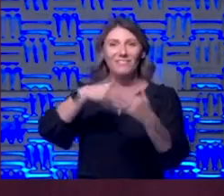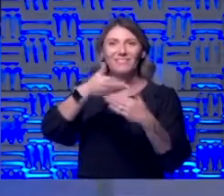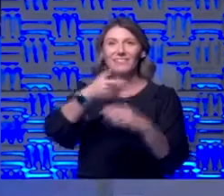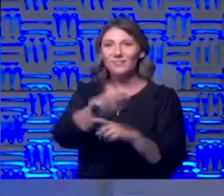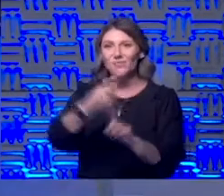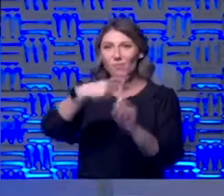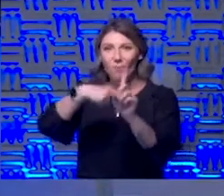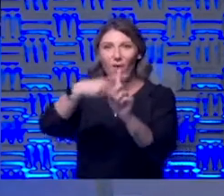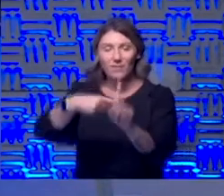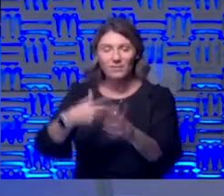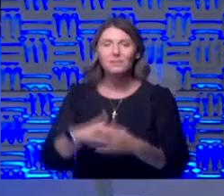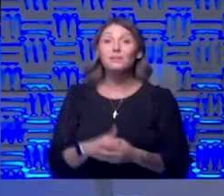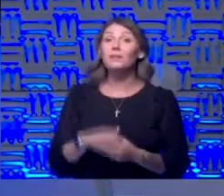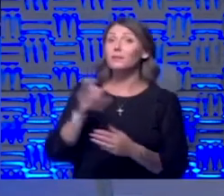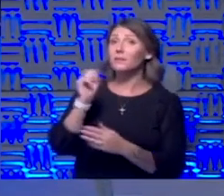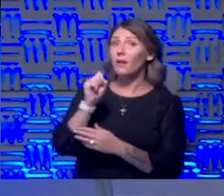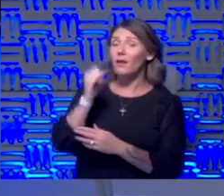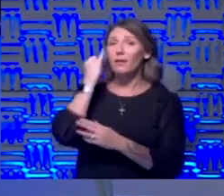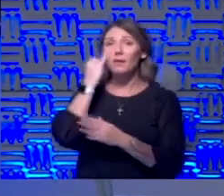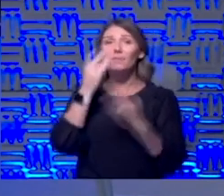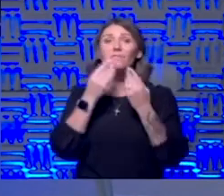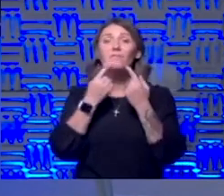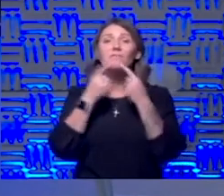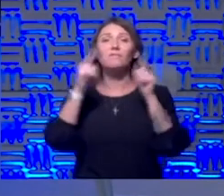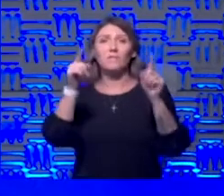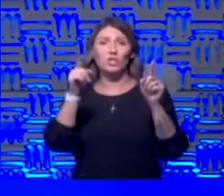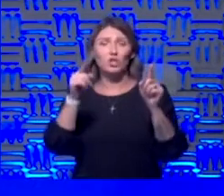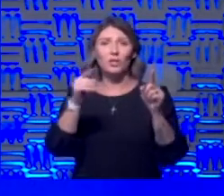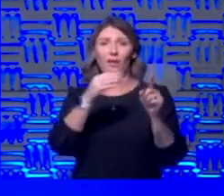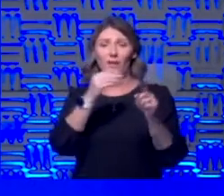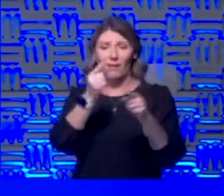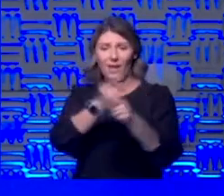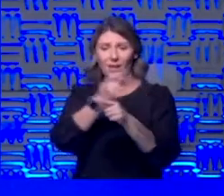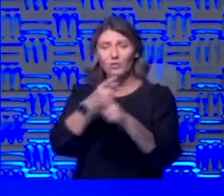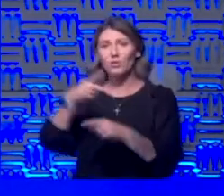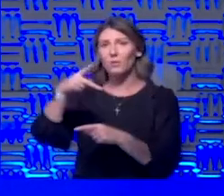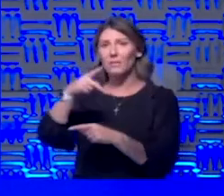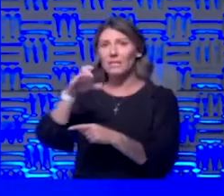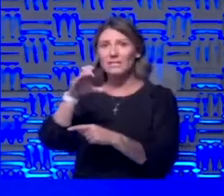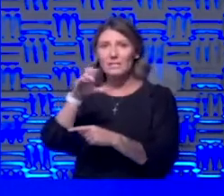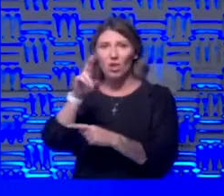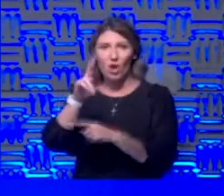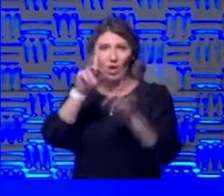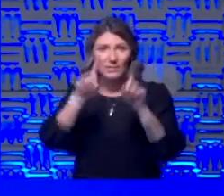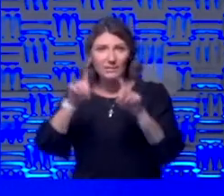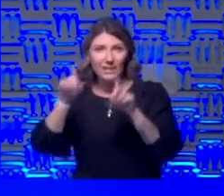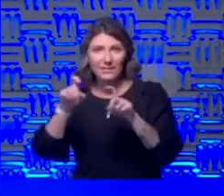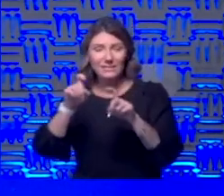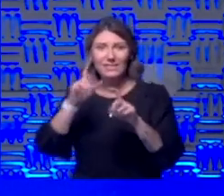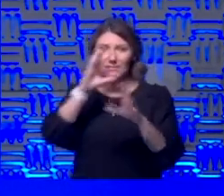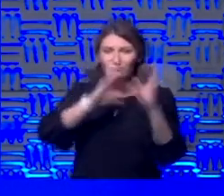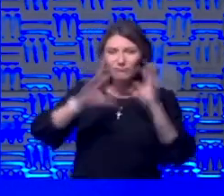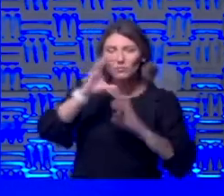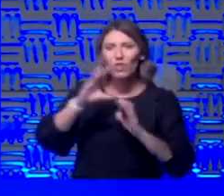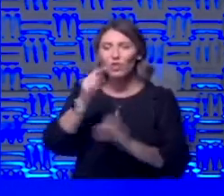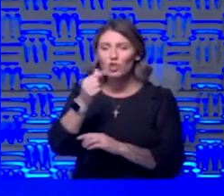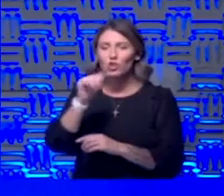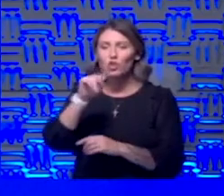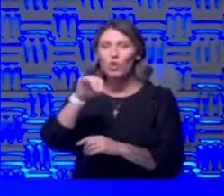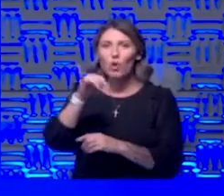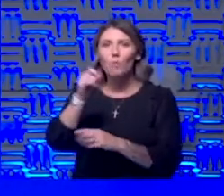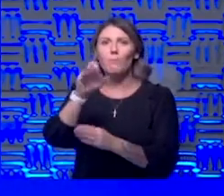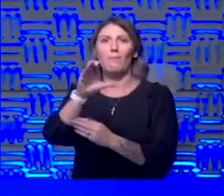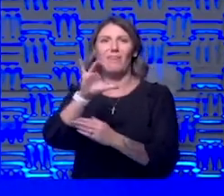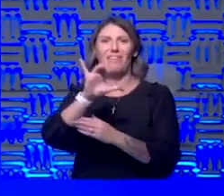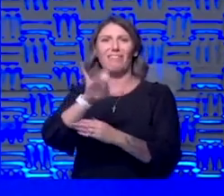yeah i mean if we can get an efficient accurate pcr test which is again looking for the genomic material as dr solite